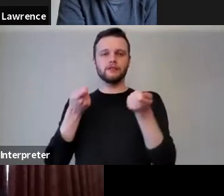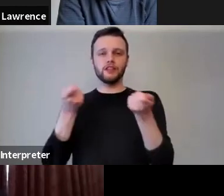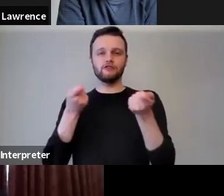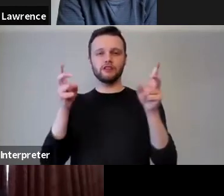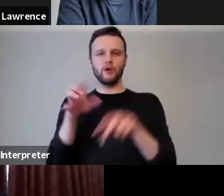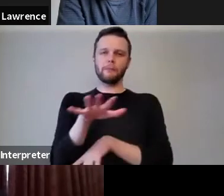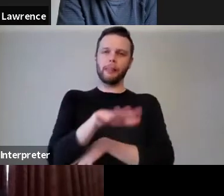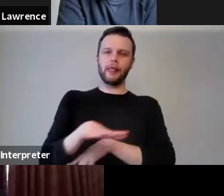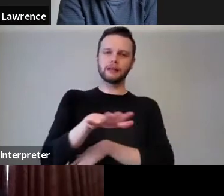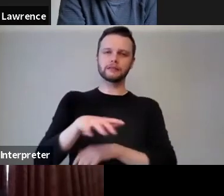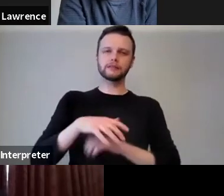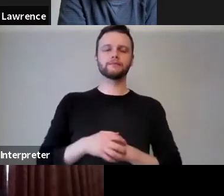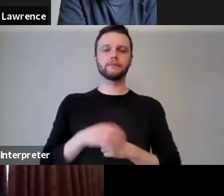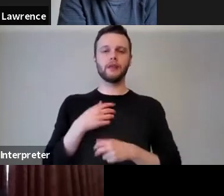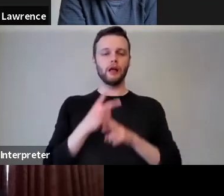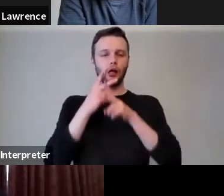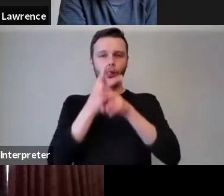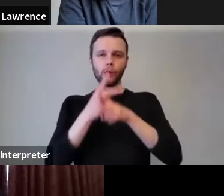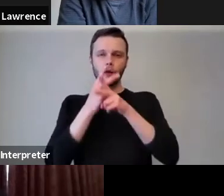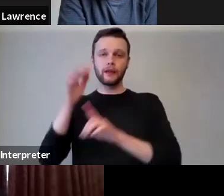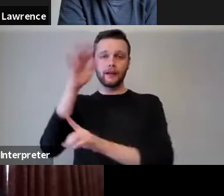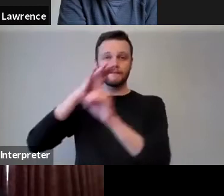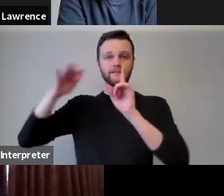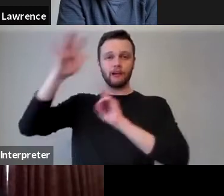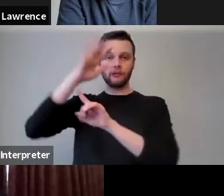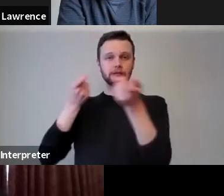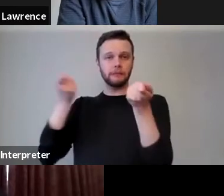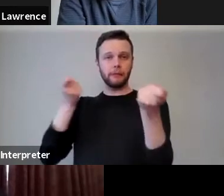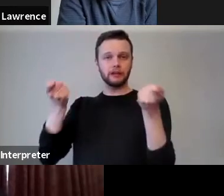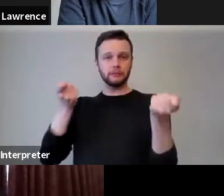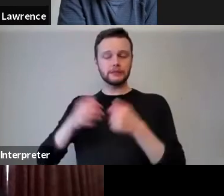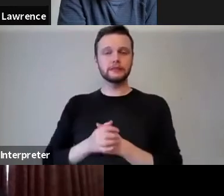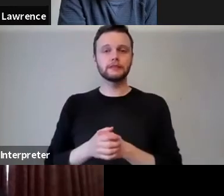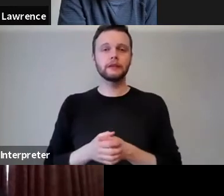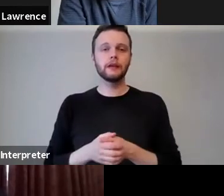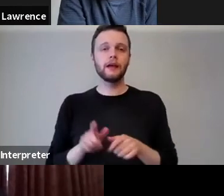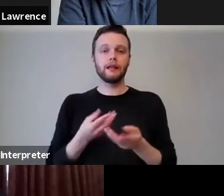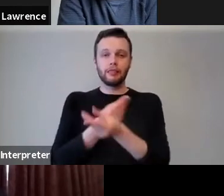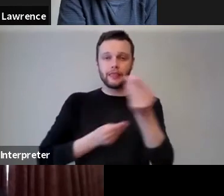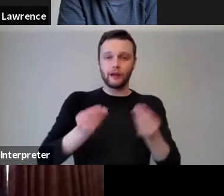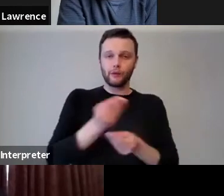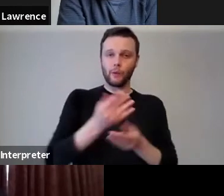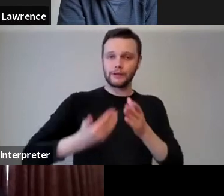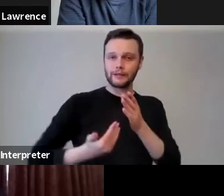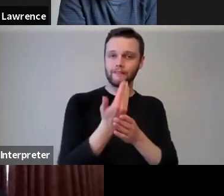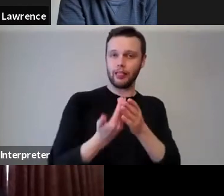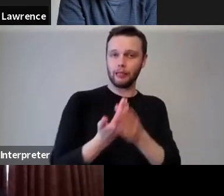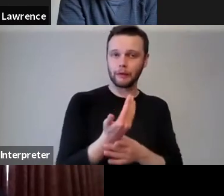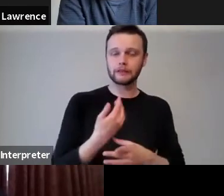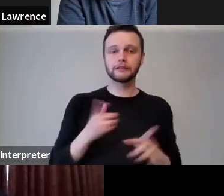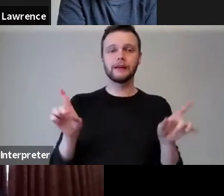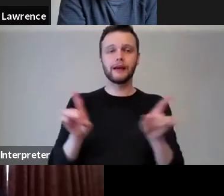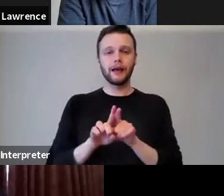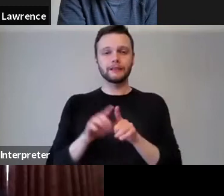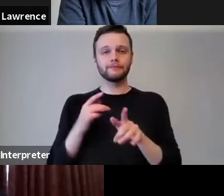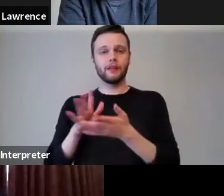I look after the environmental management of the city. I look after the economic development of the city and I look after the